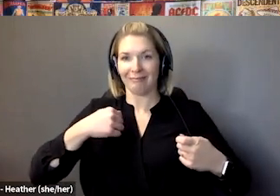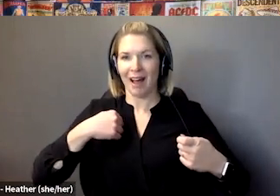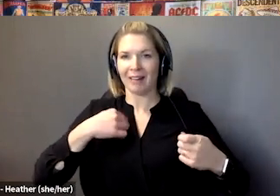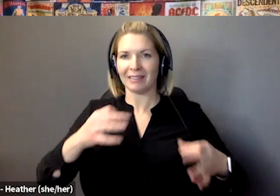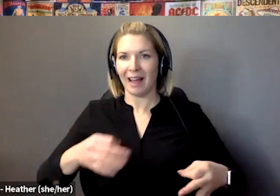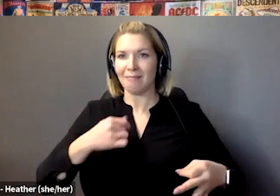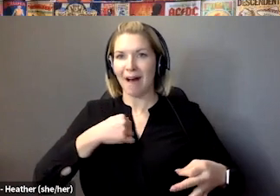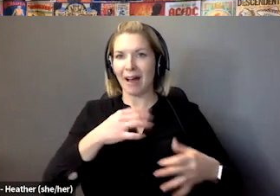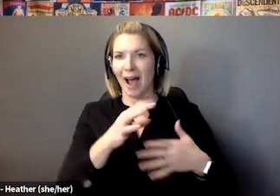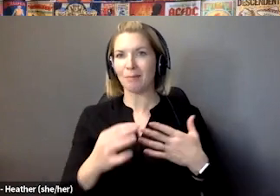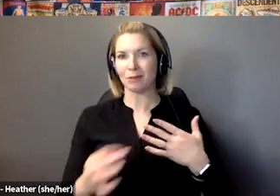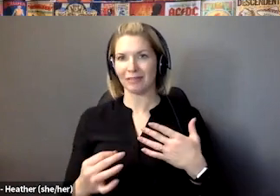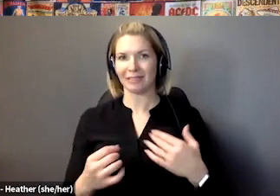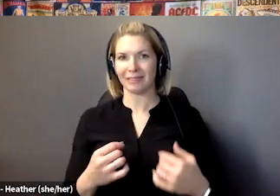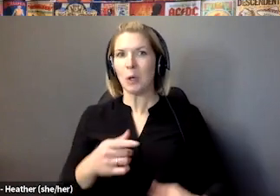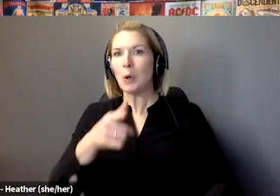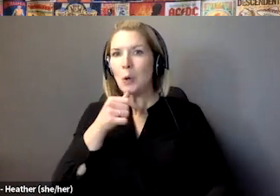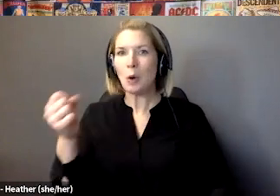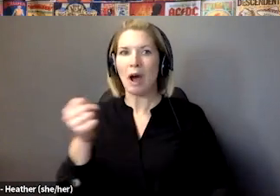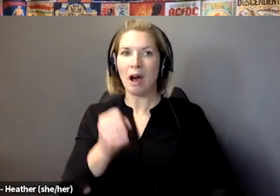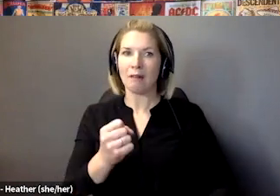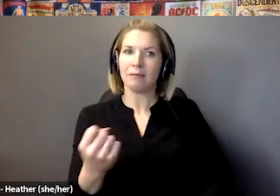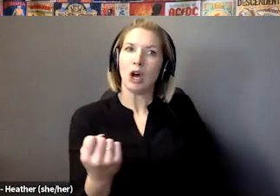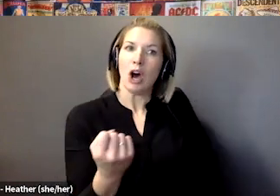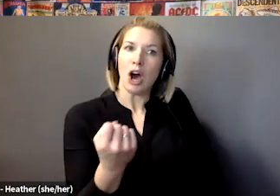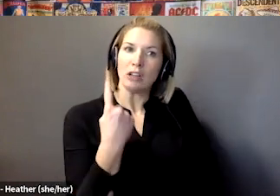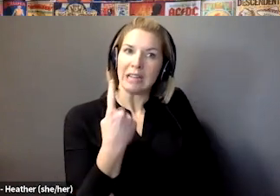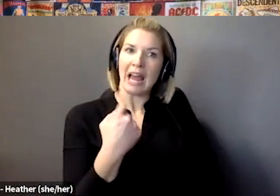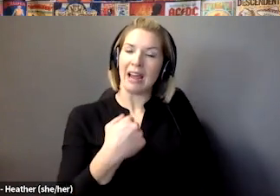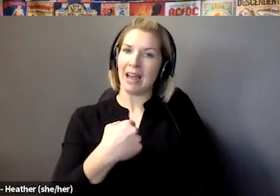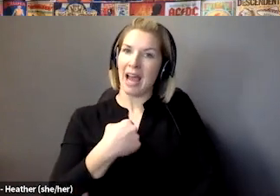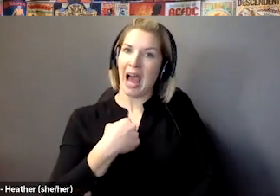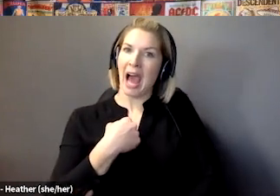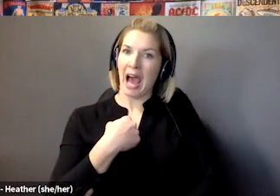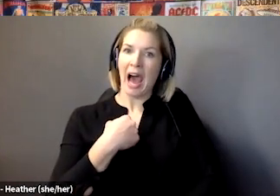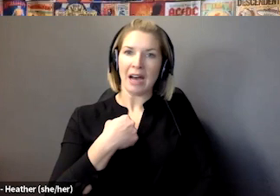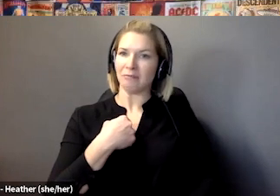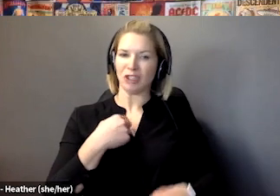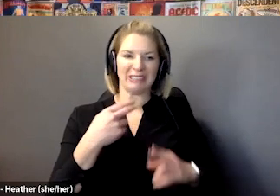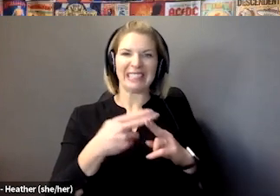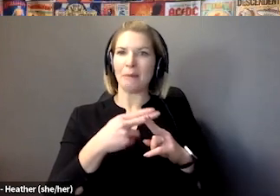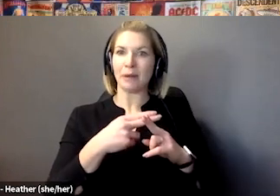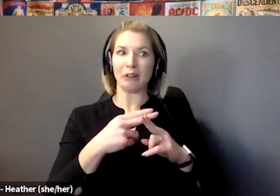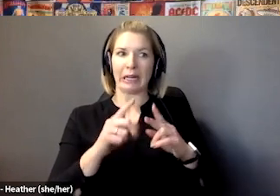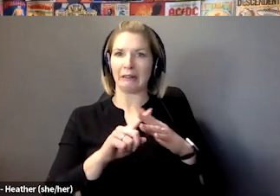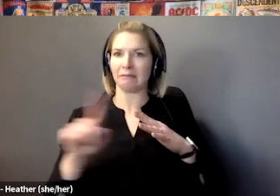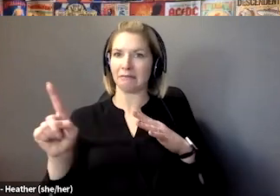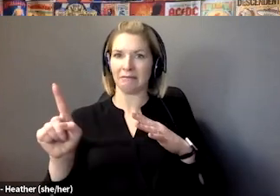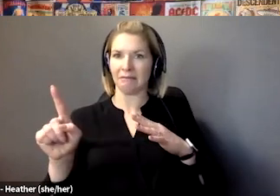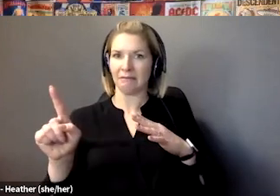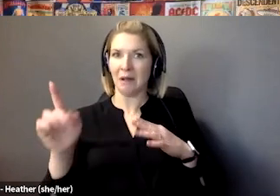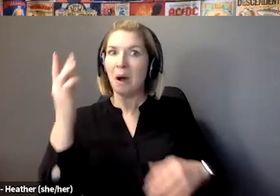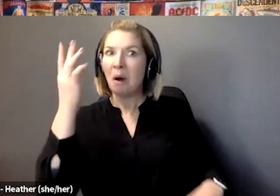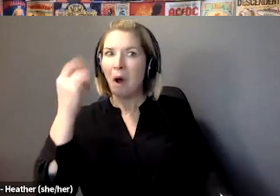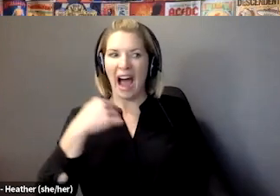life. Jonathan. I'm on parole as living in the community with the necessary support is not